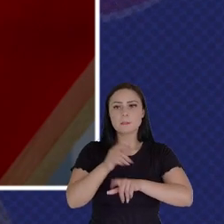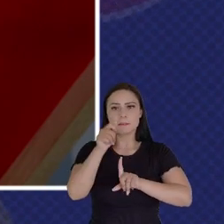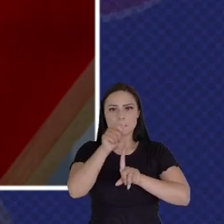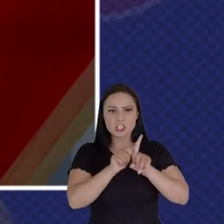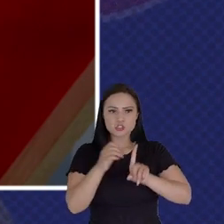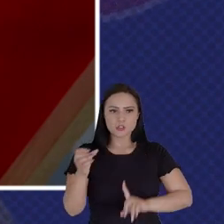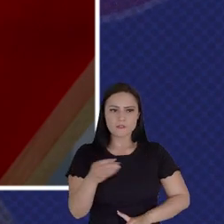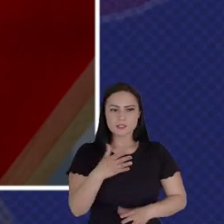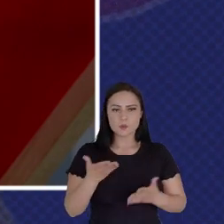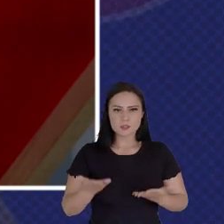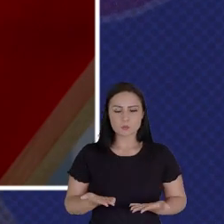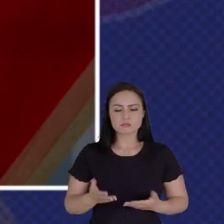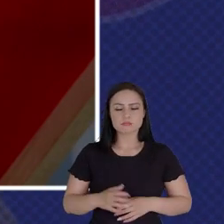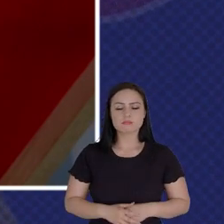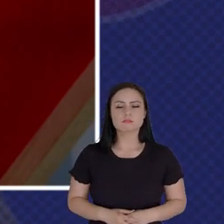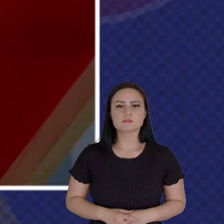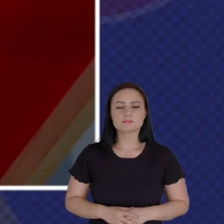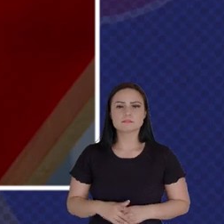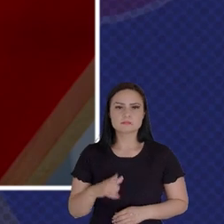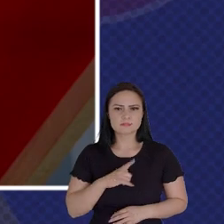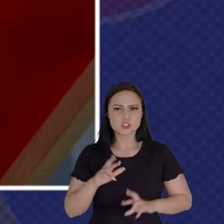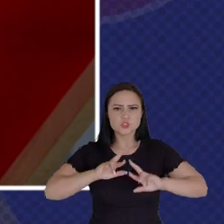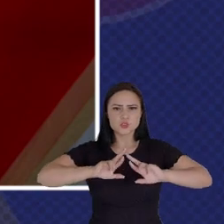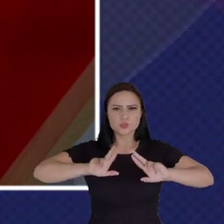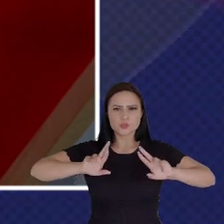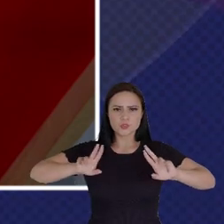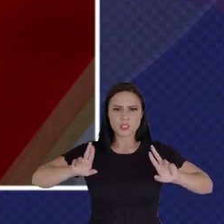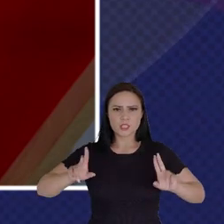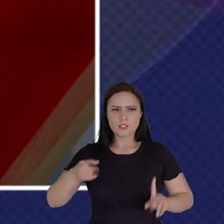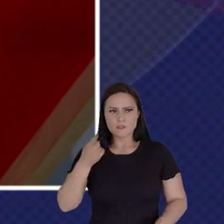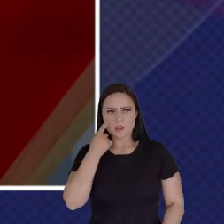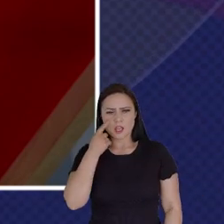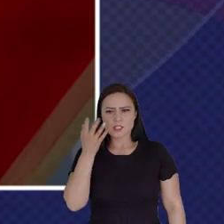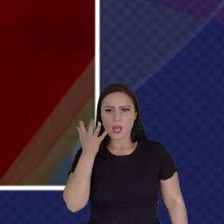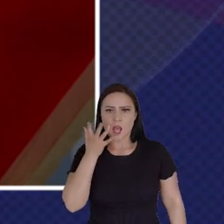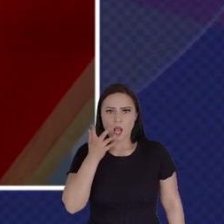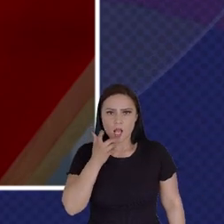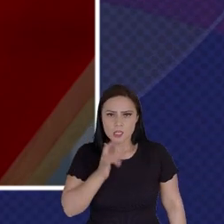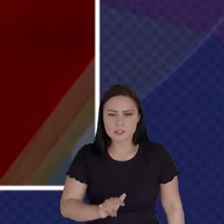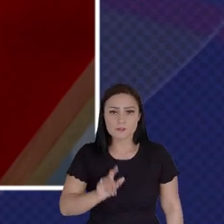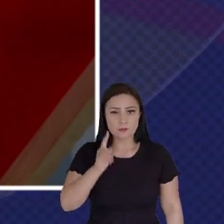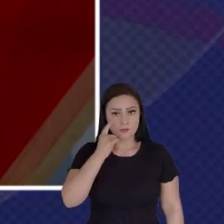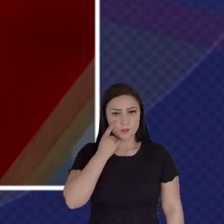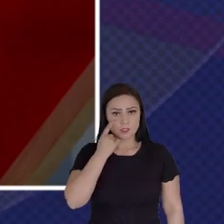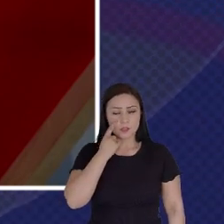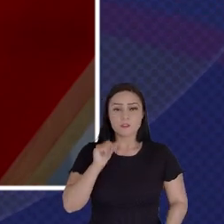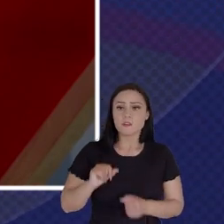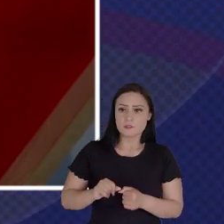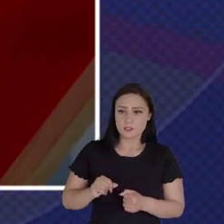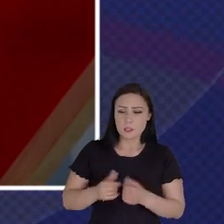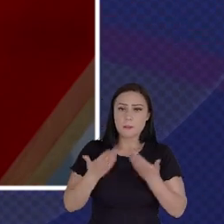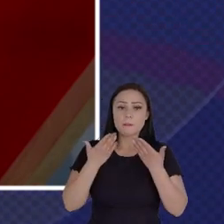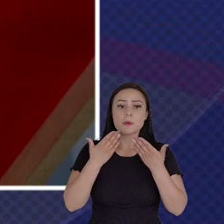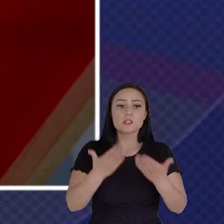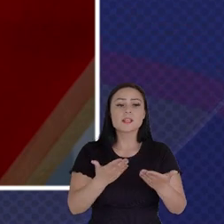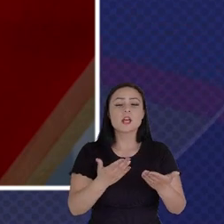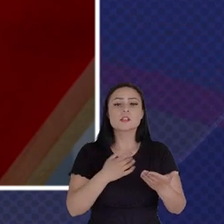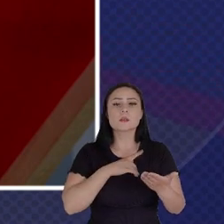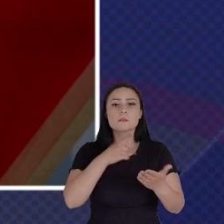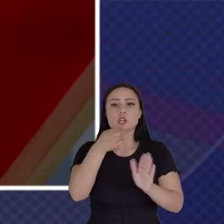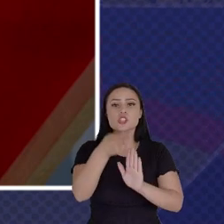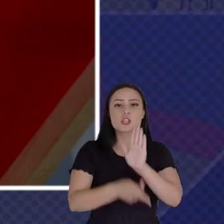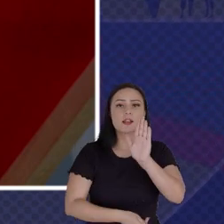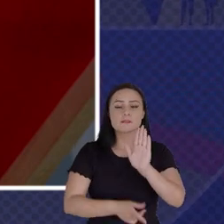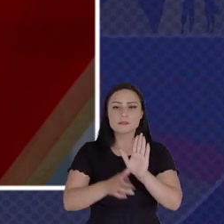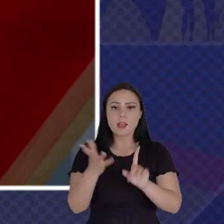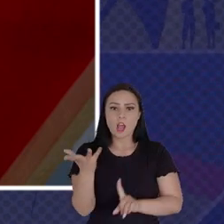Participating By Showcasing Their Innovations Or Young Artists Trying To Showcase What They Have Done So Including Them In